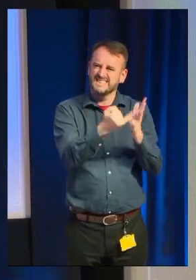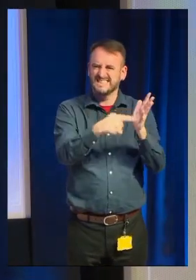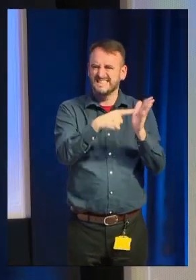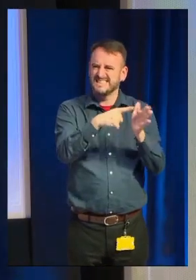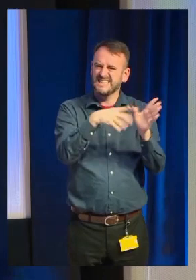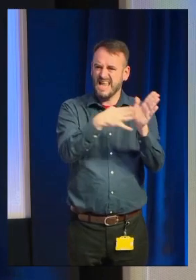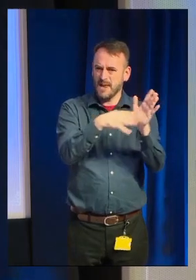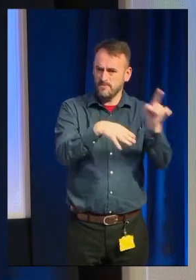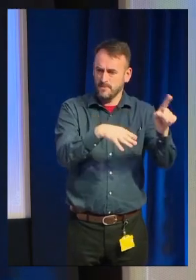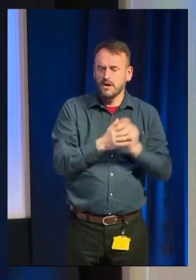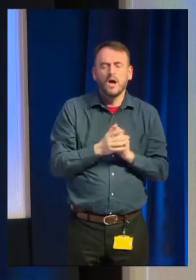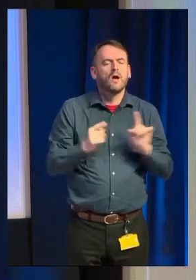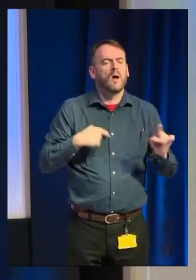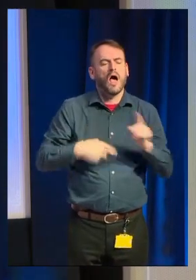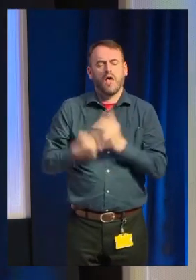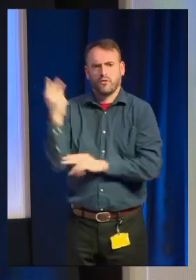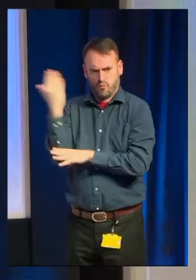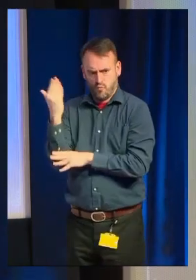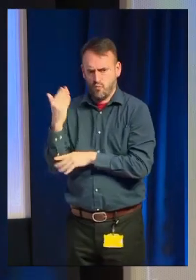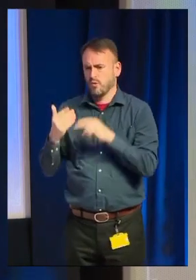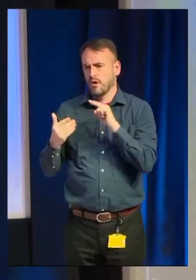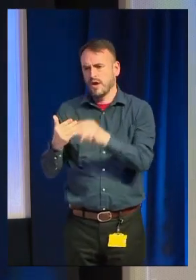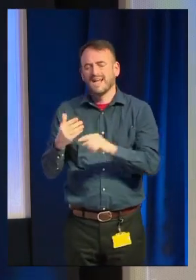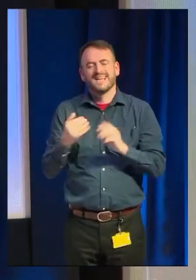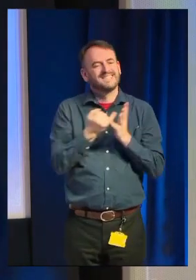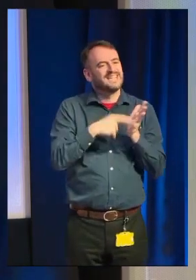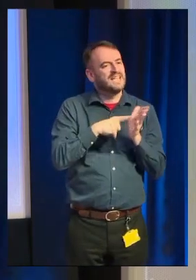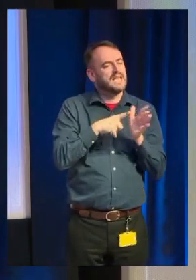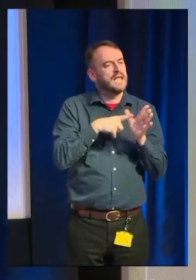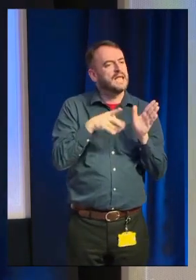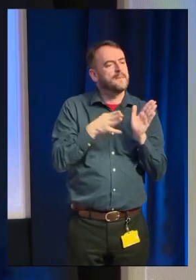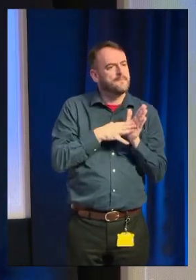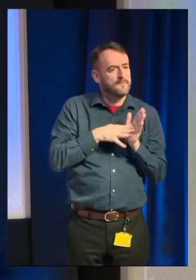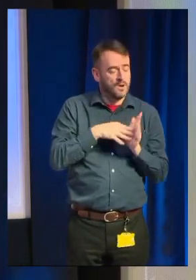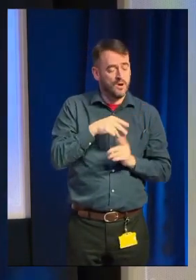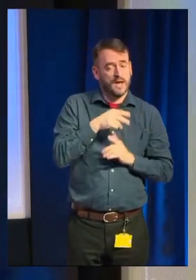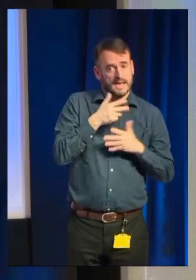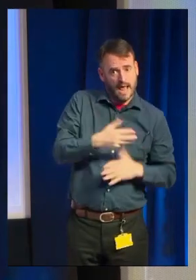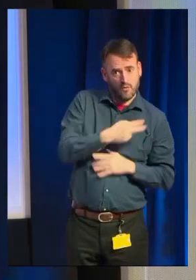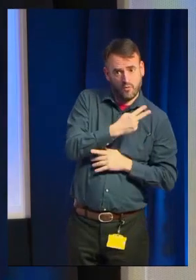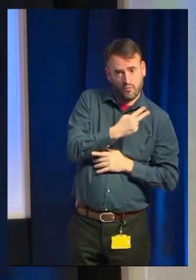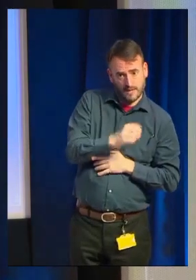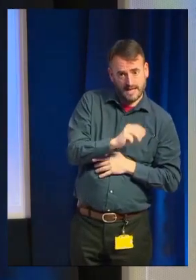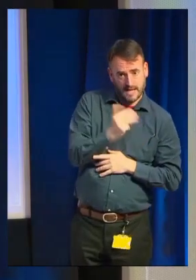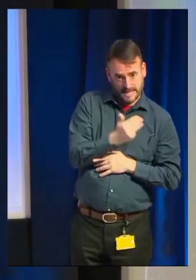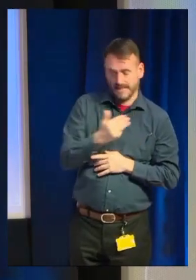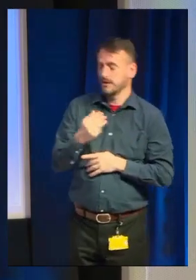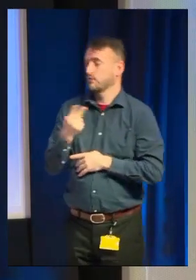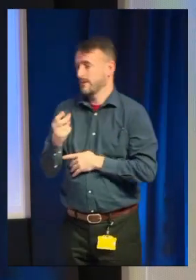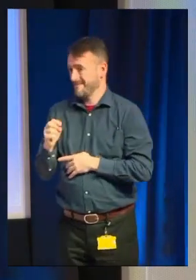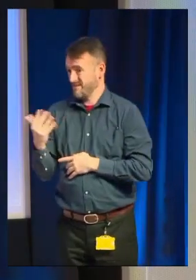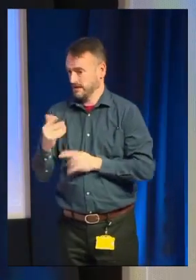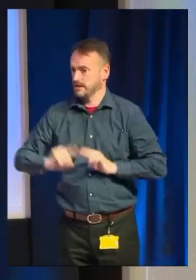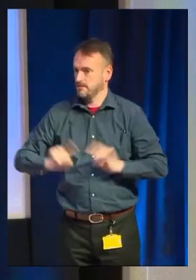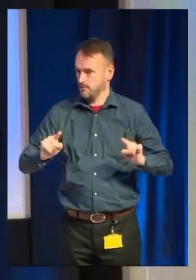2019 and 2015. I won't go there. But it's really manageable. And this is your strategy, free today